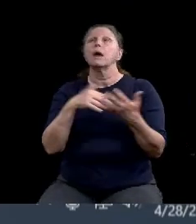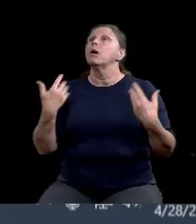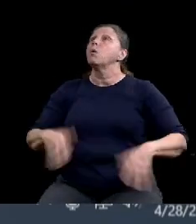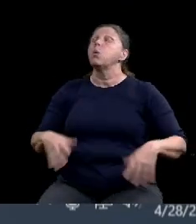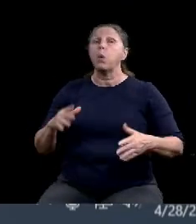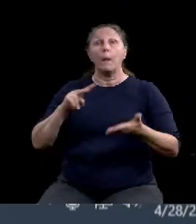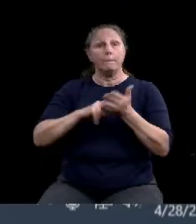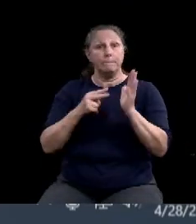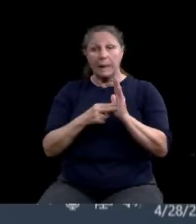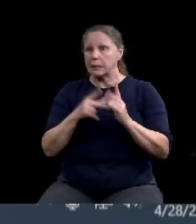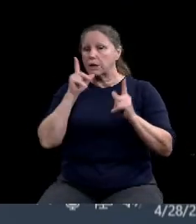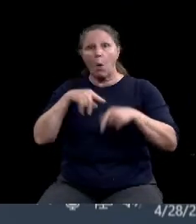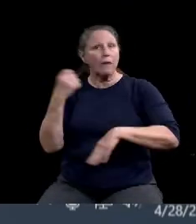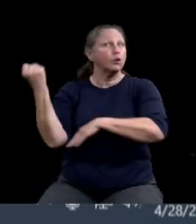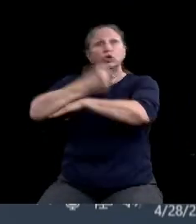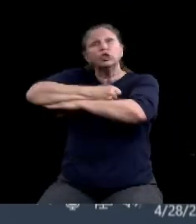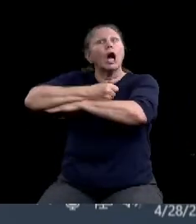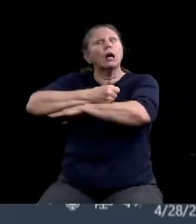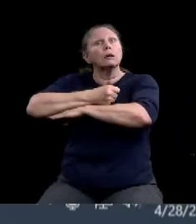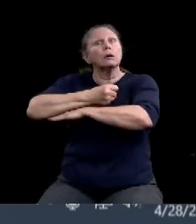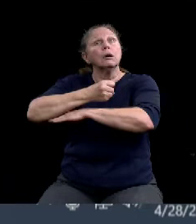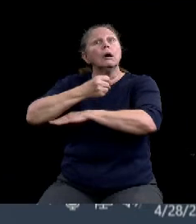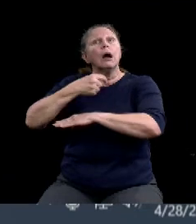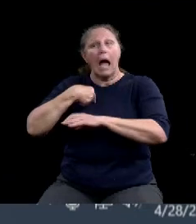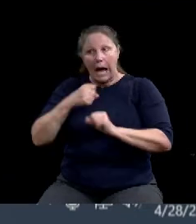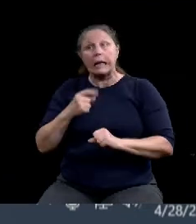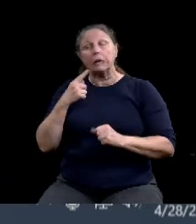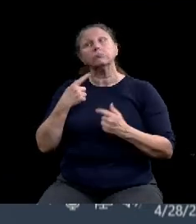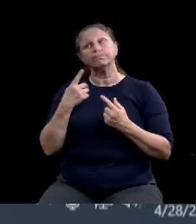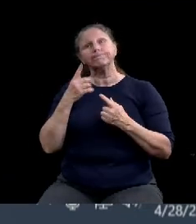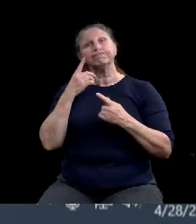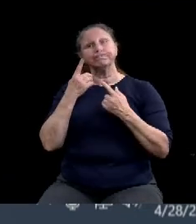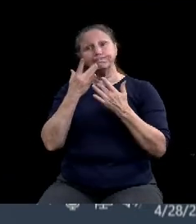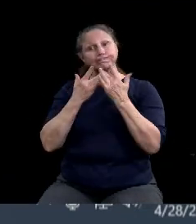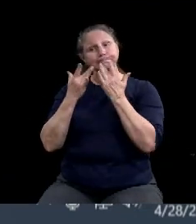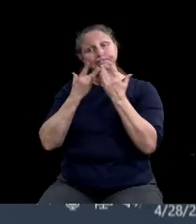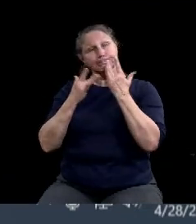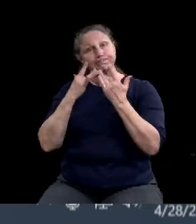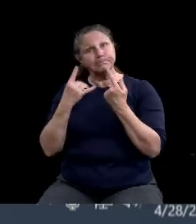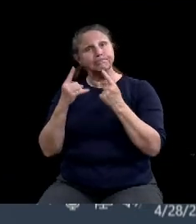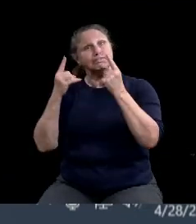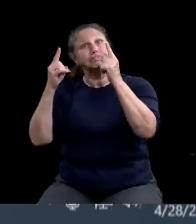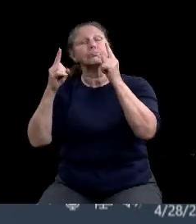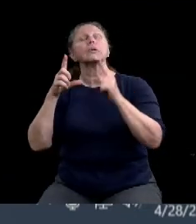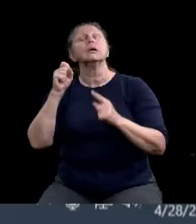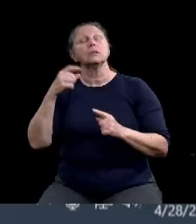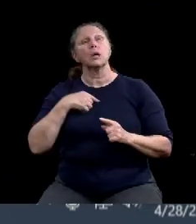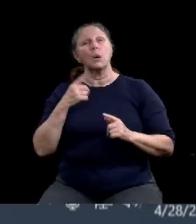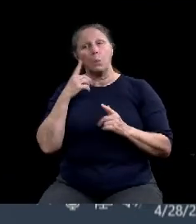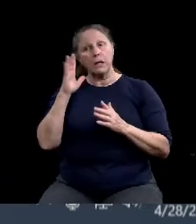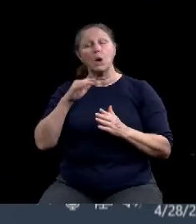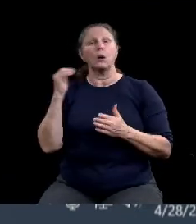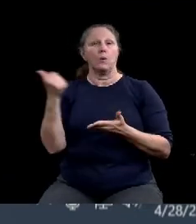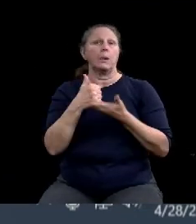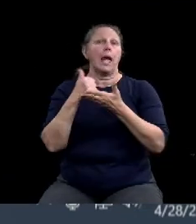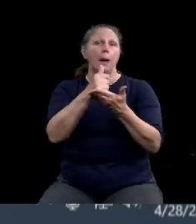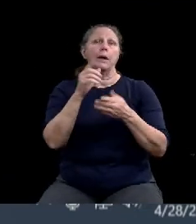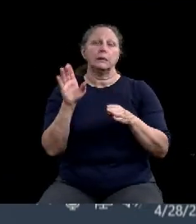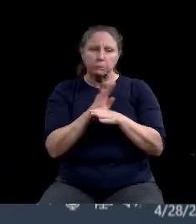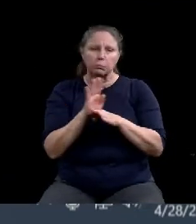so I know every little bit helps. And so we want to see our, our local business continue to grow and thrive in our community.